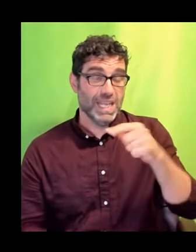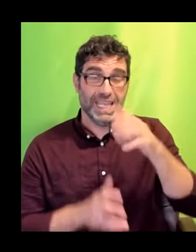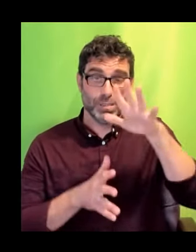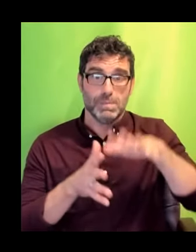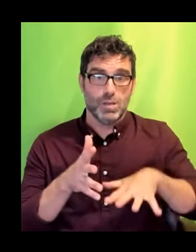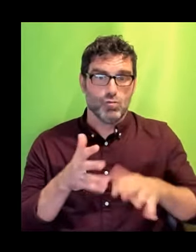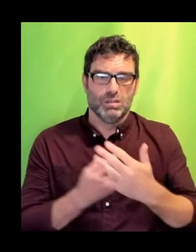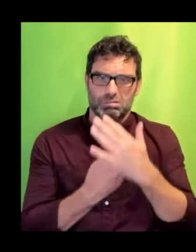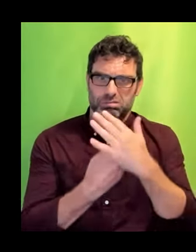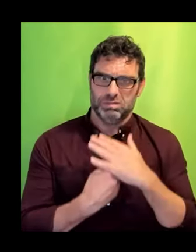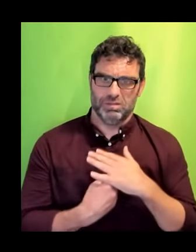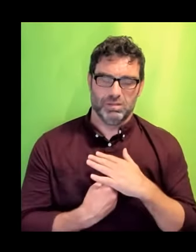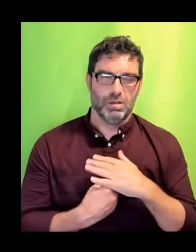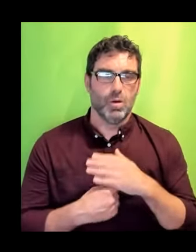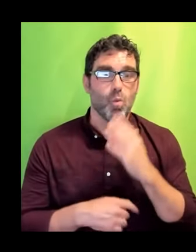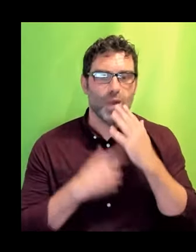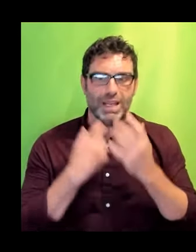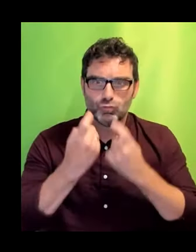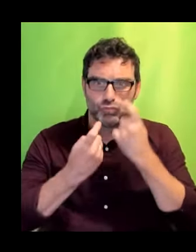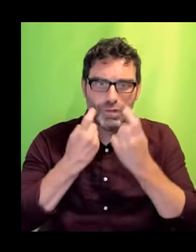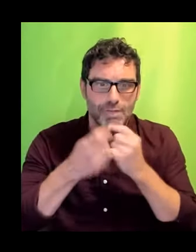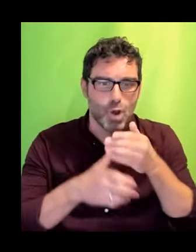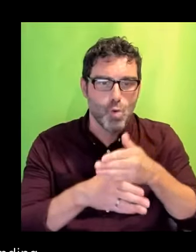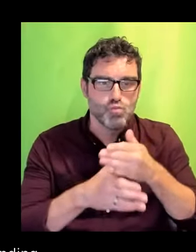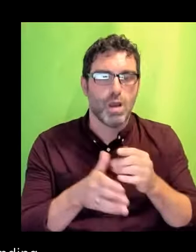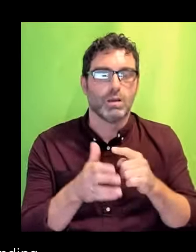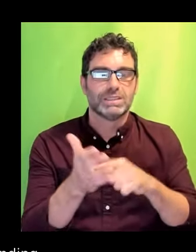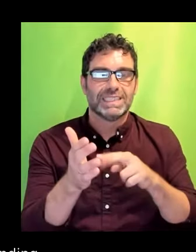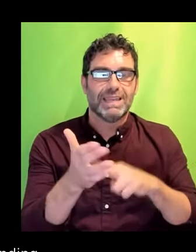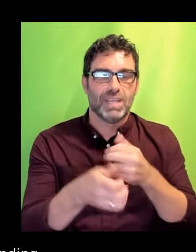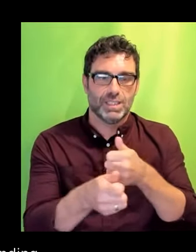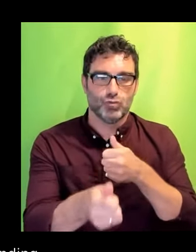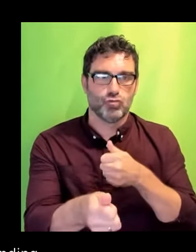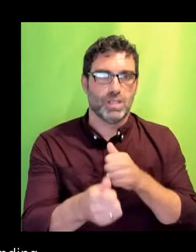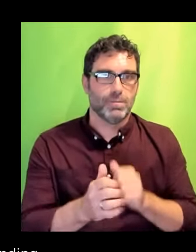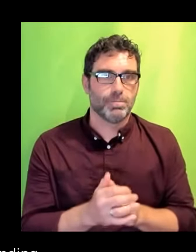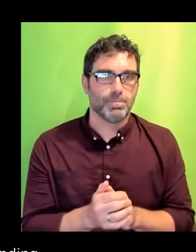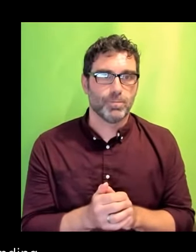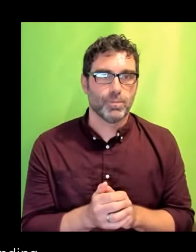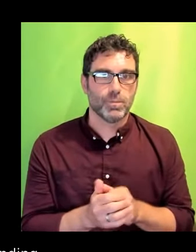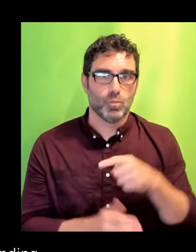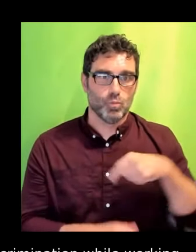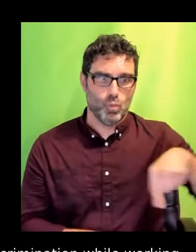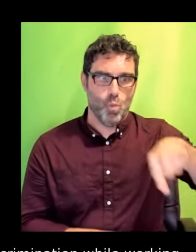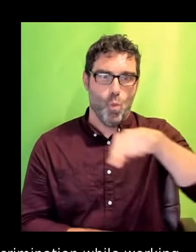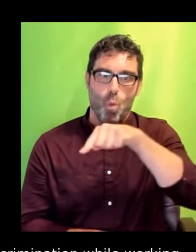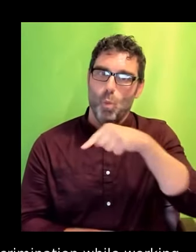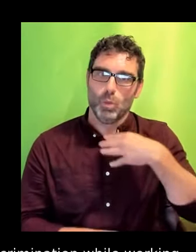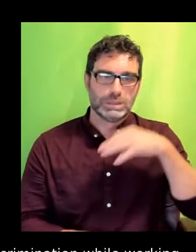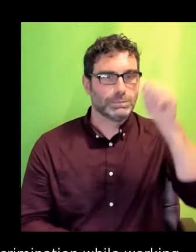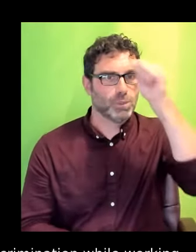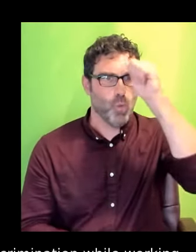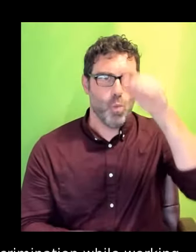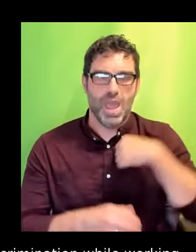work in the TV industry. It will take all of us watching all the time to force that figure down.